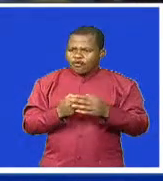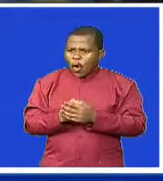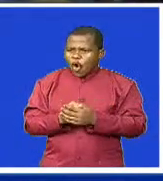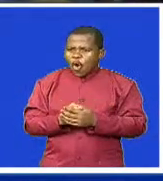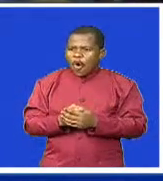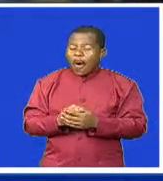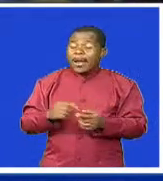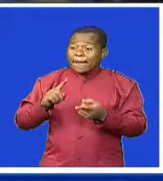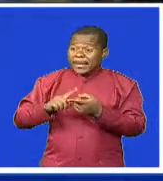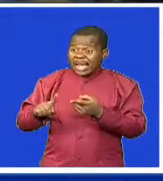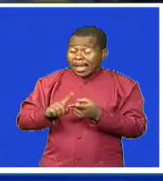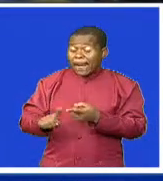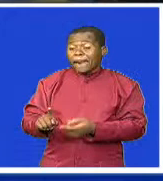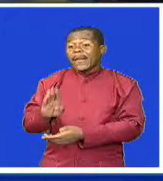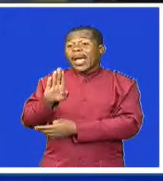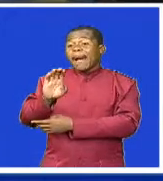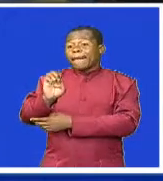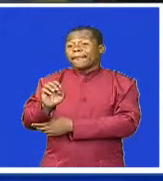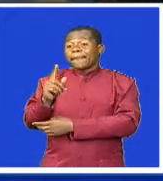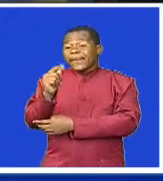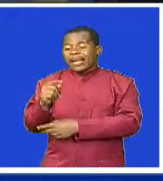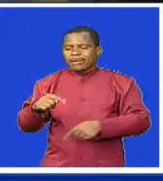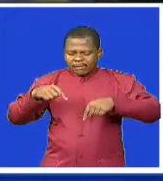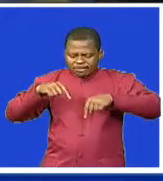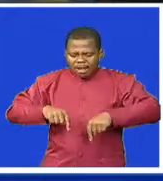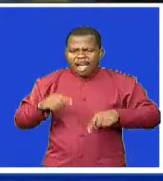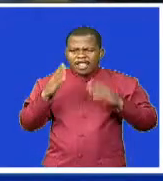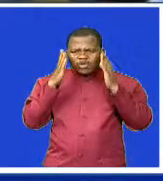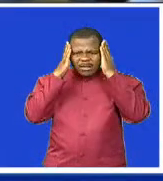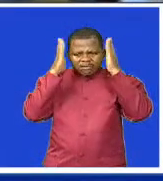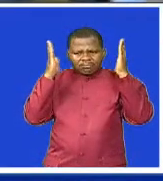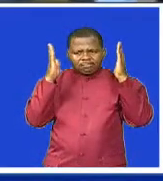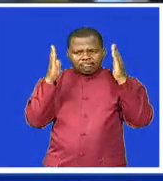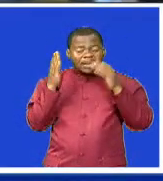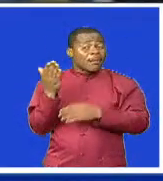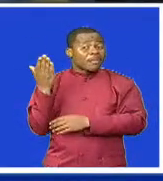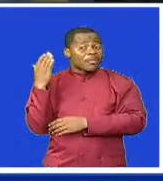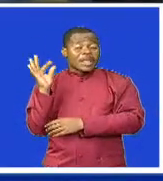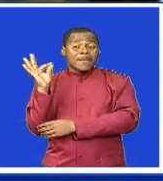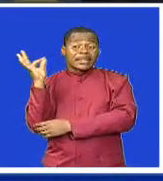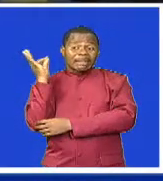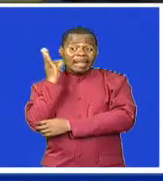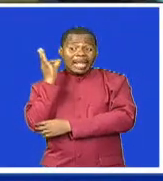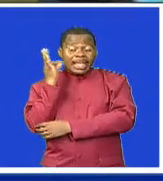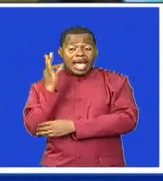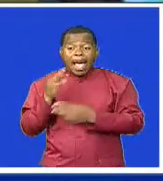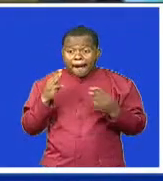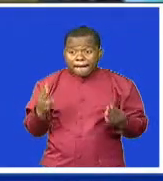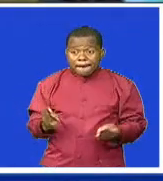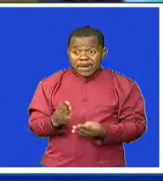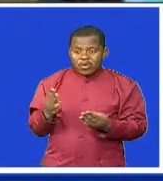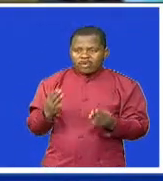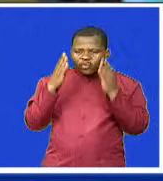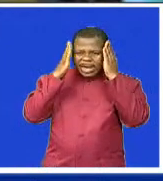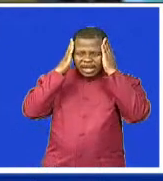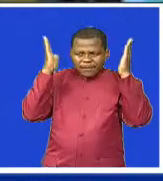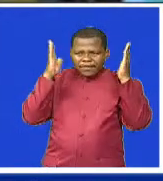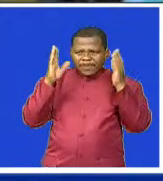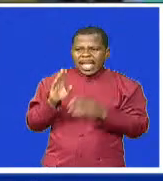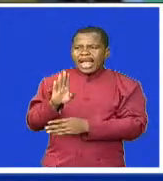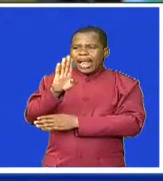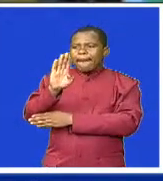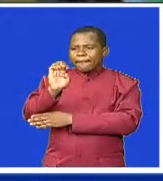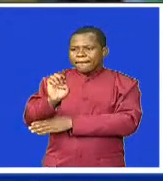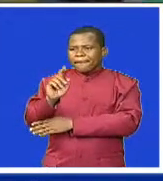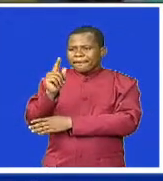safe to use. I have a lot of that to for. I have a